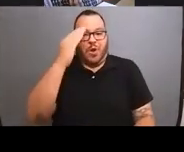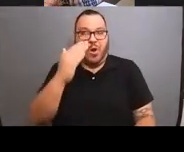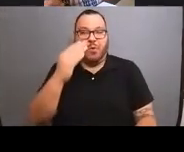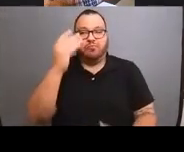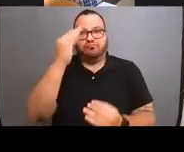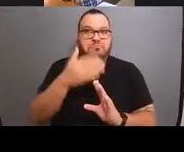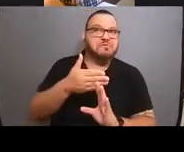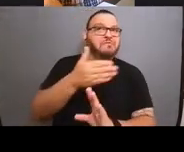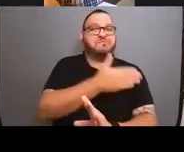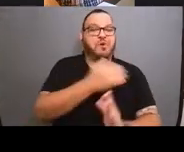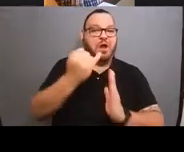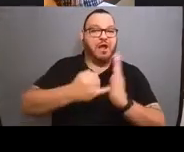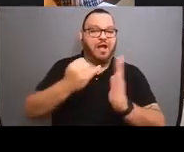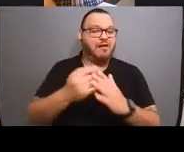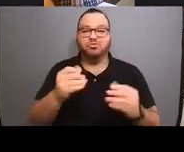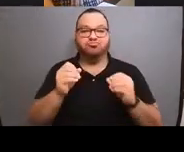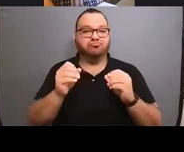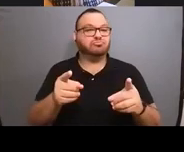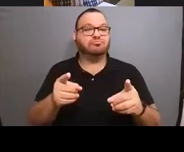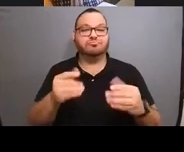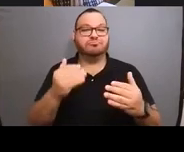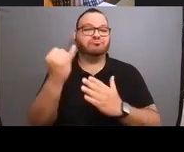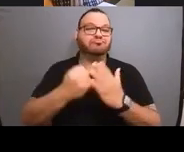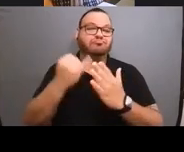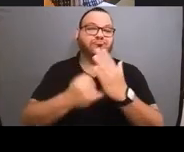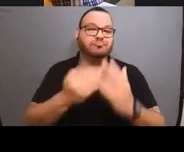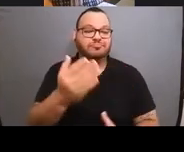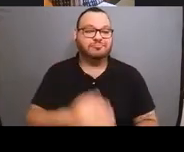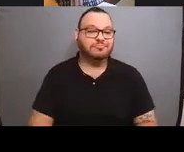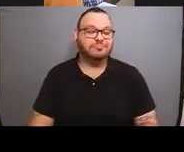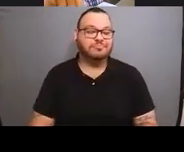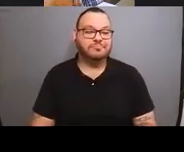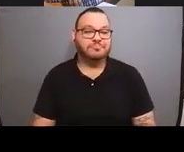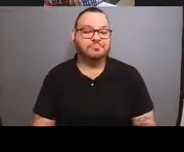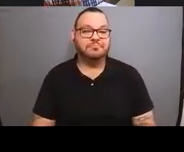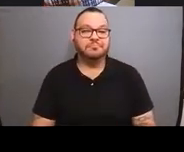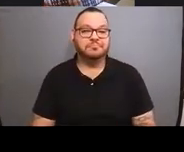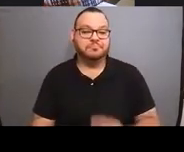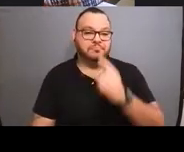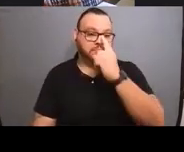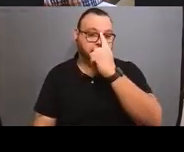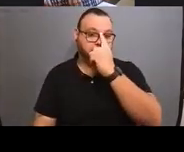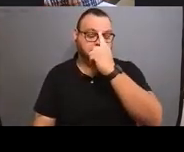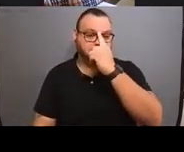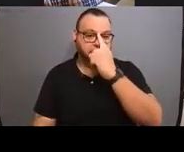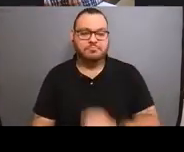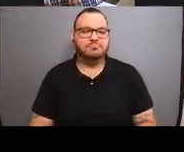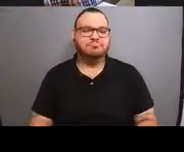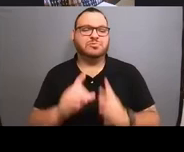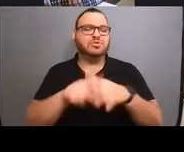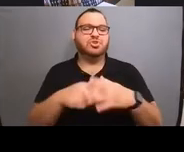I'm going to just sketch on here. And I usually start off with scribbles